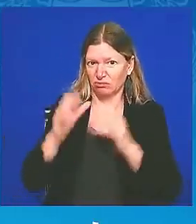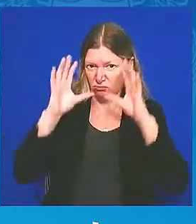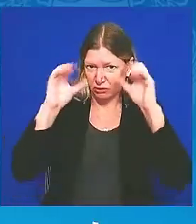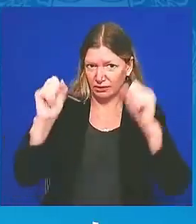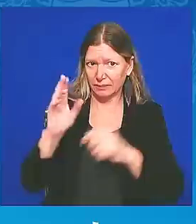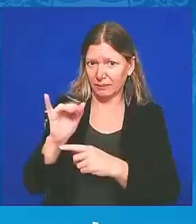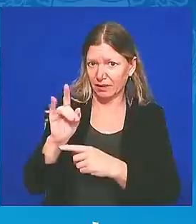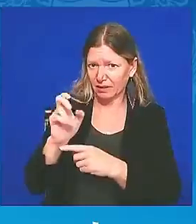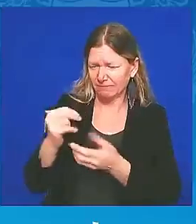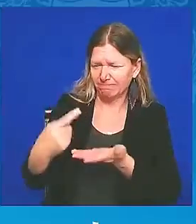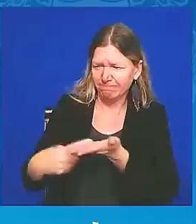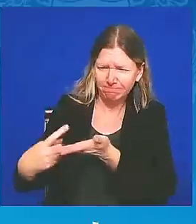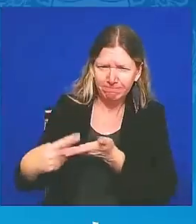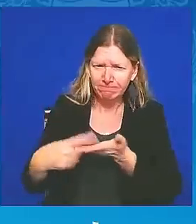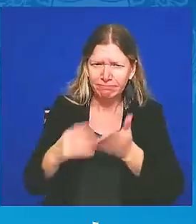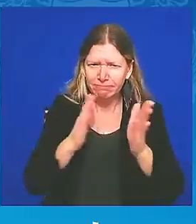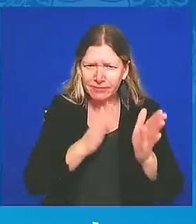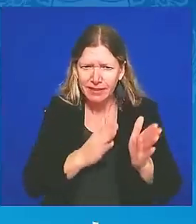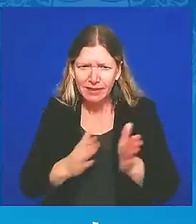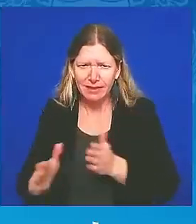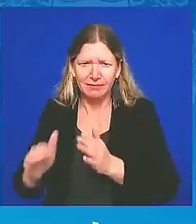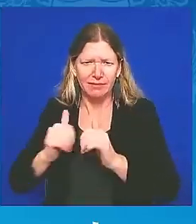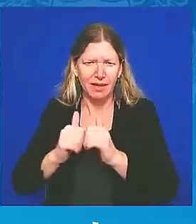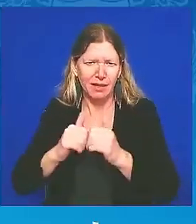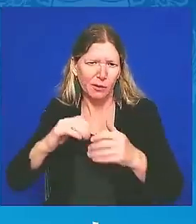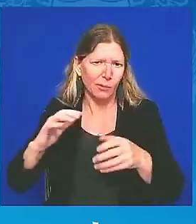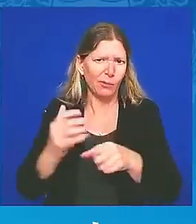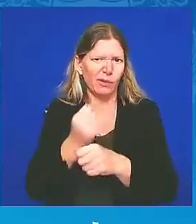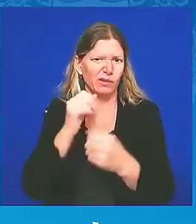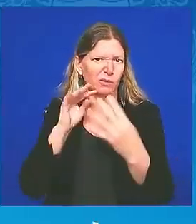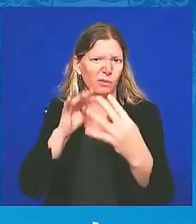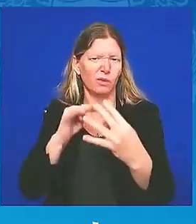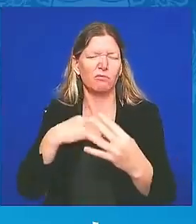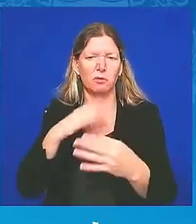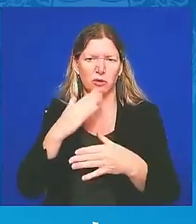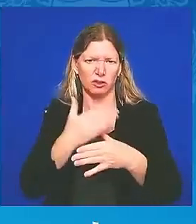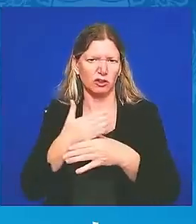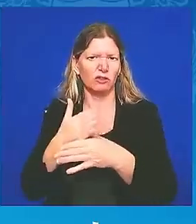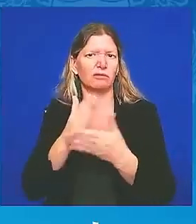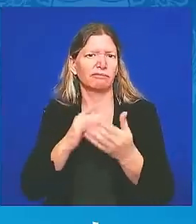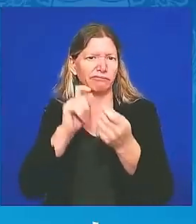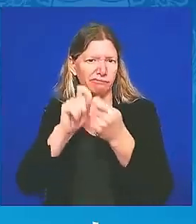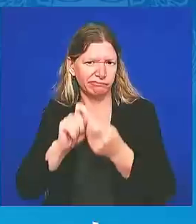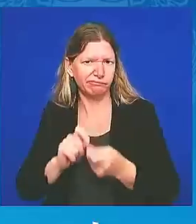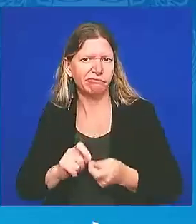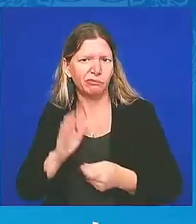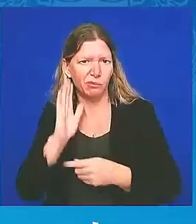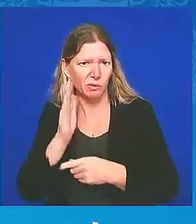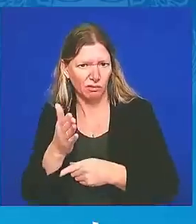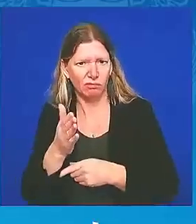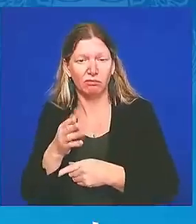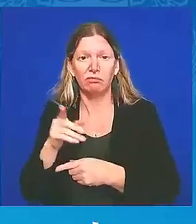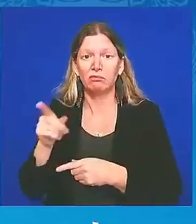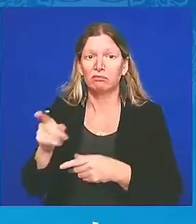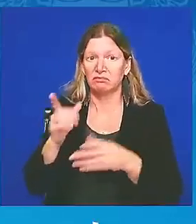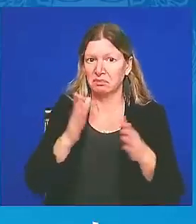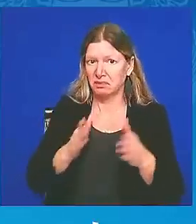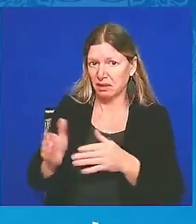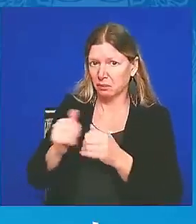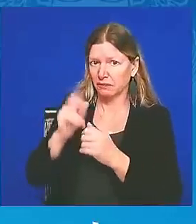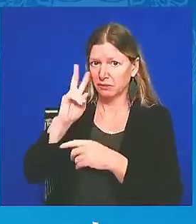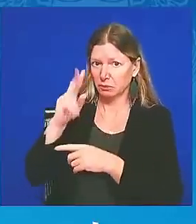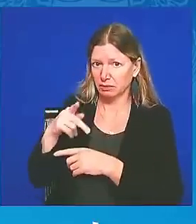with Vice President Harris. It's crucial for us to be fully understandable and to work in full